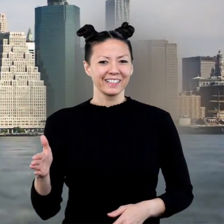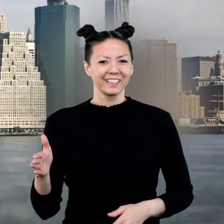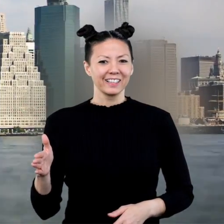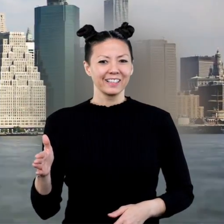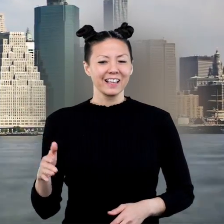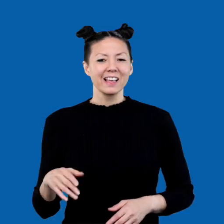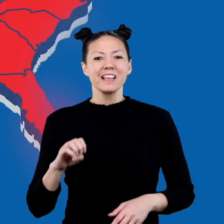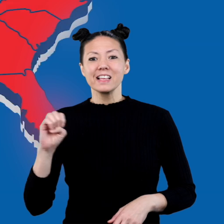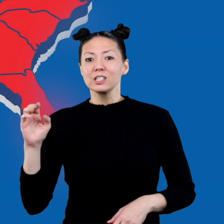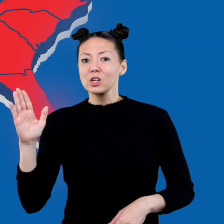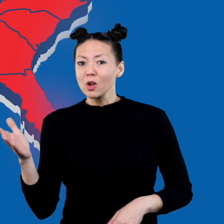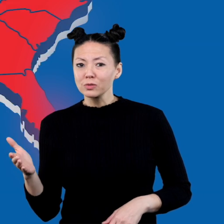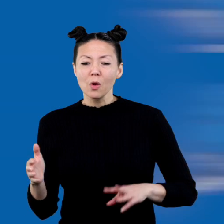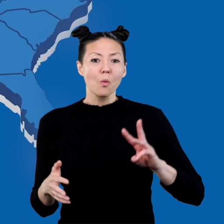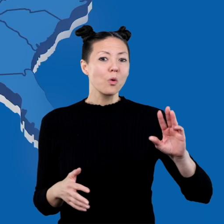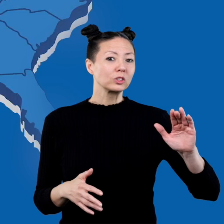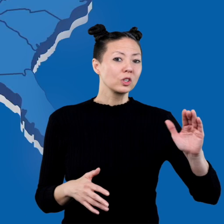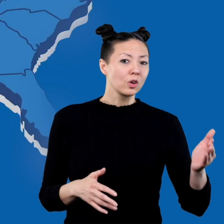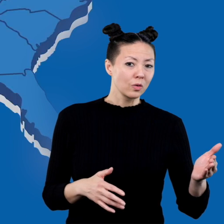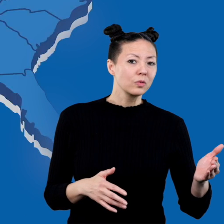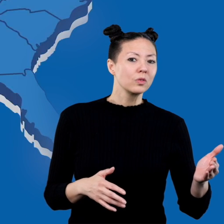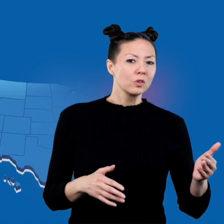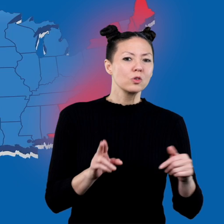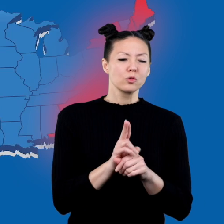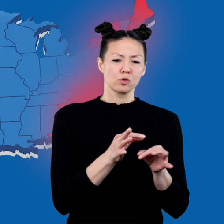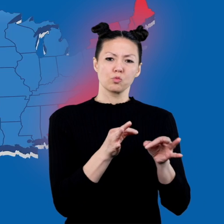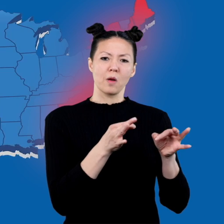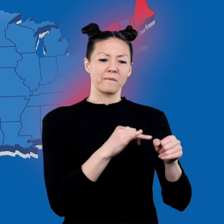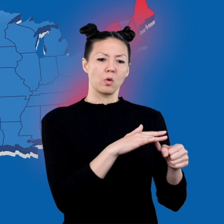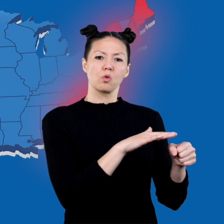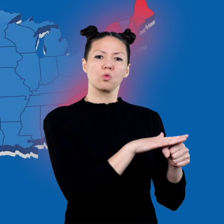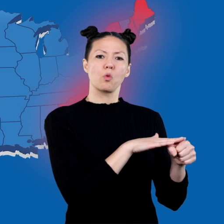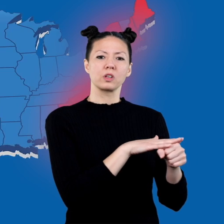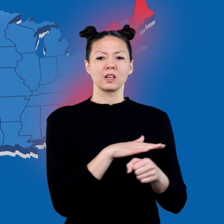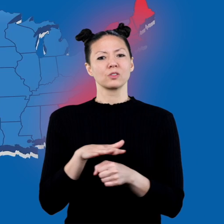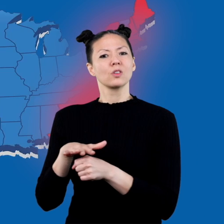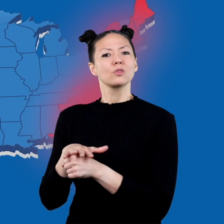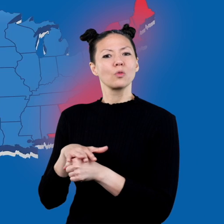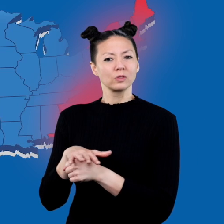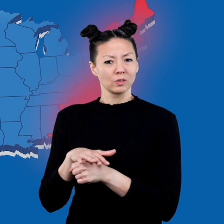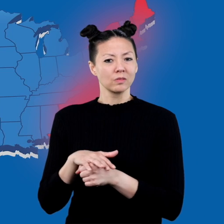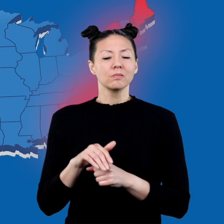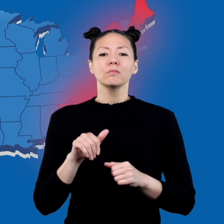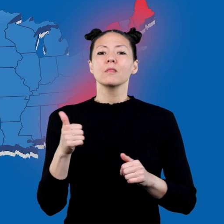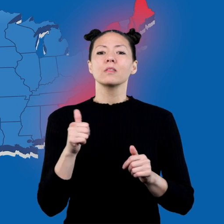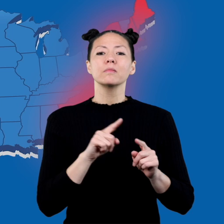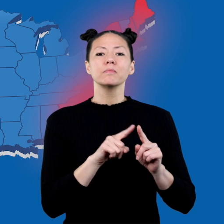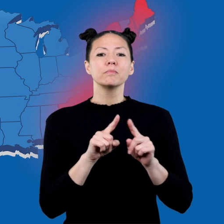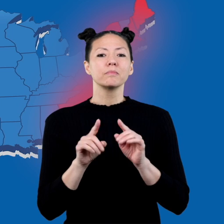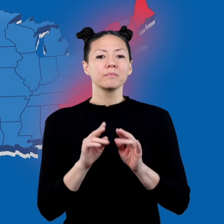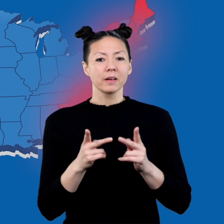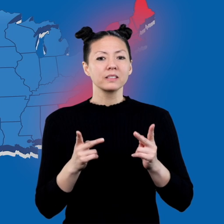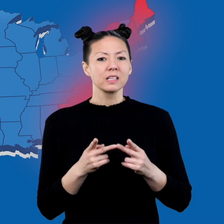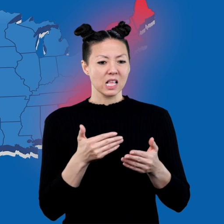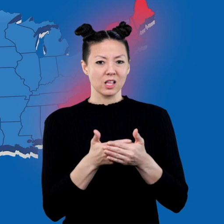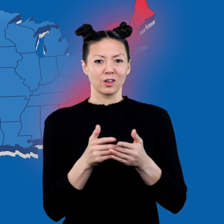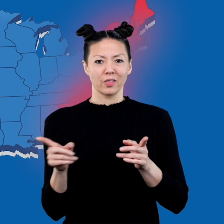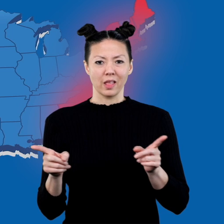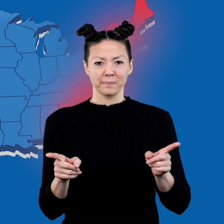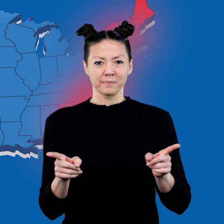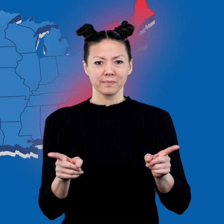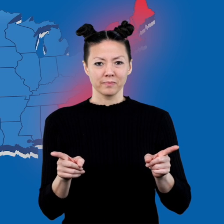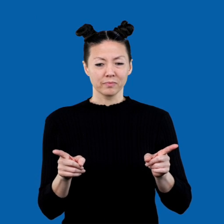East coast and west coast are used to describe those locations and other places near them.